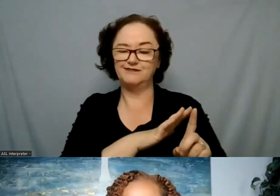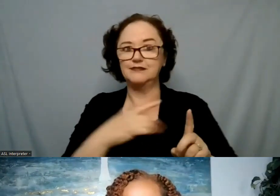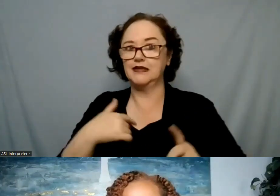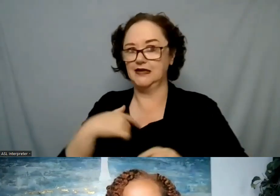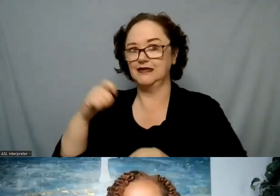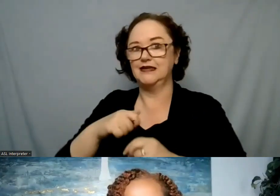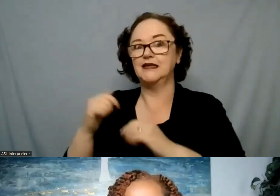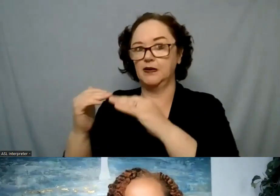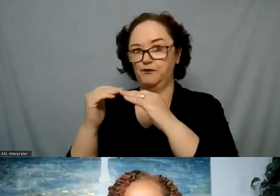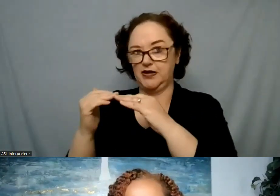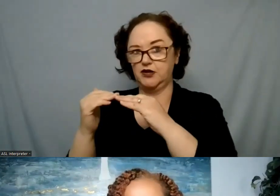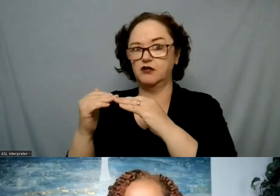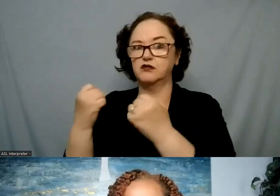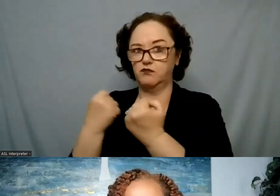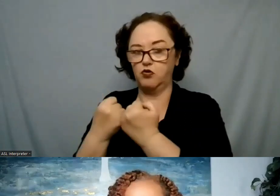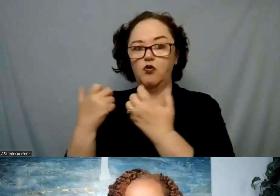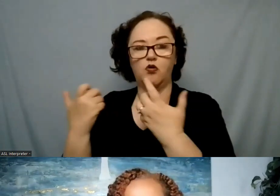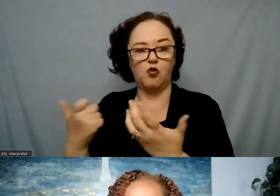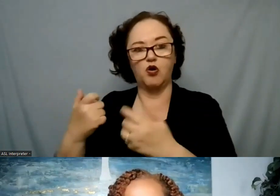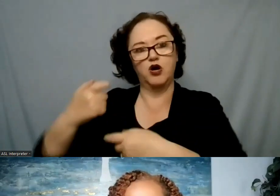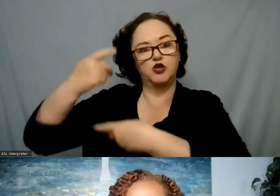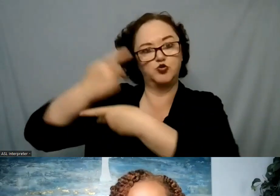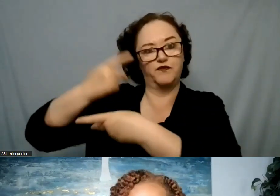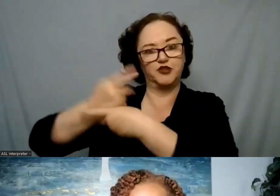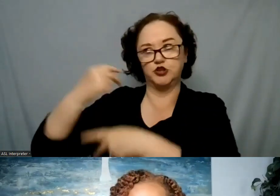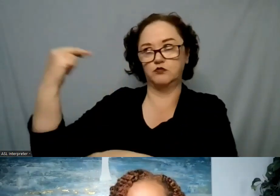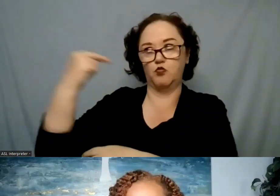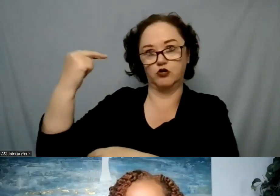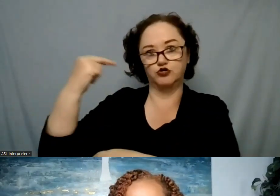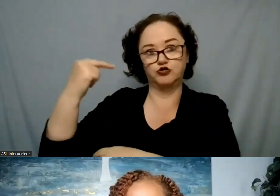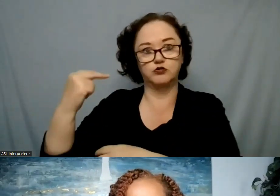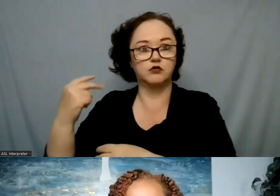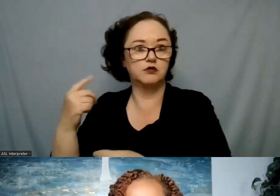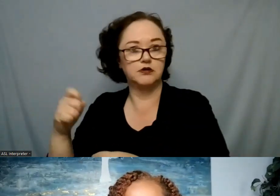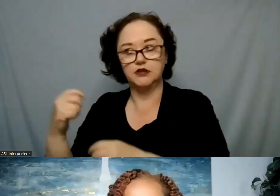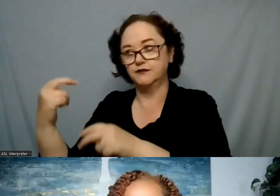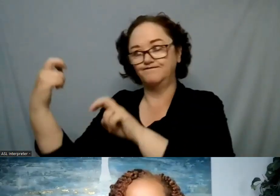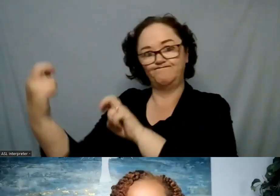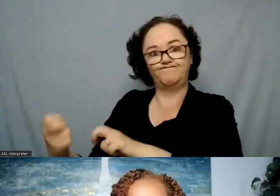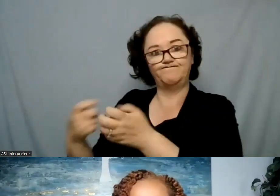supervision in that with someone who I can talk to who I respect who